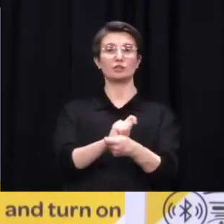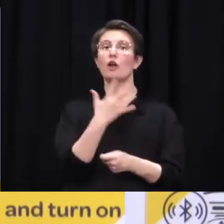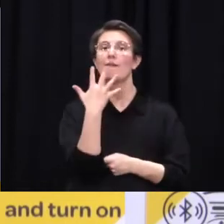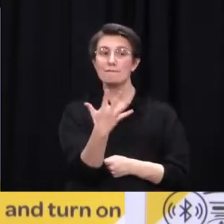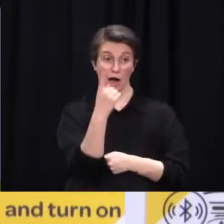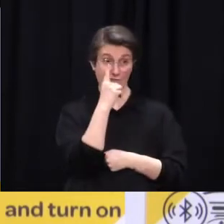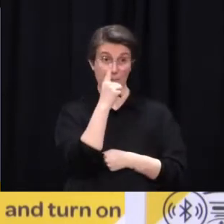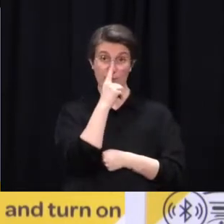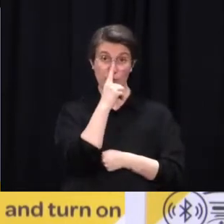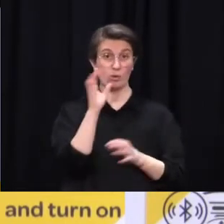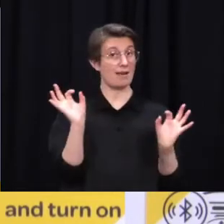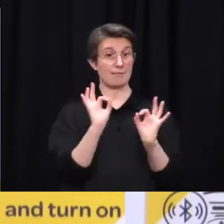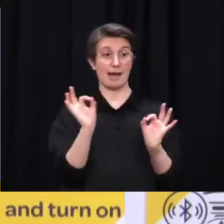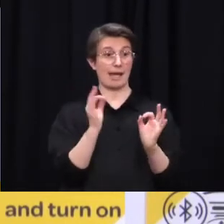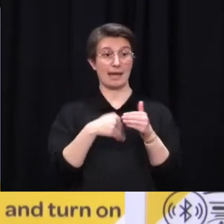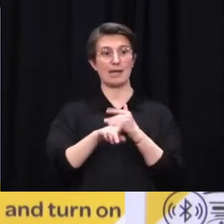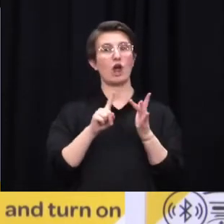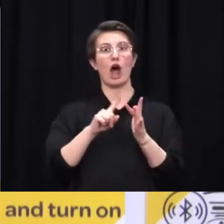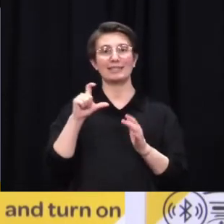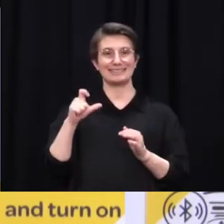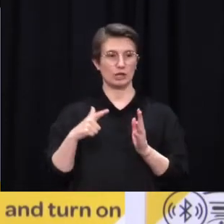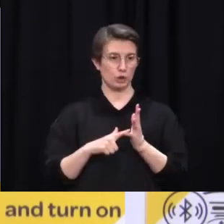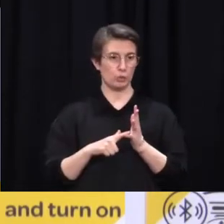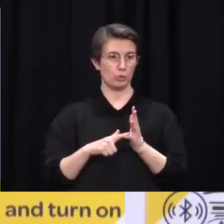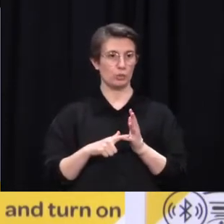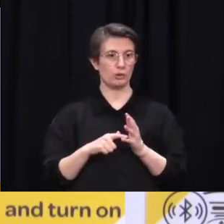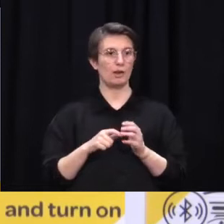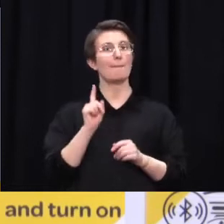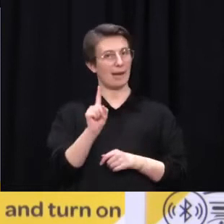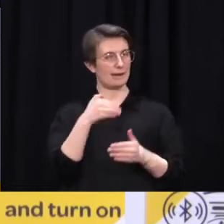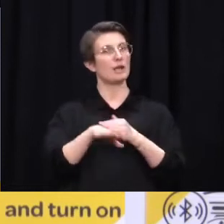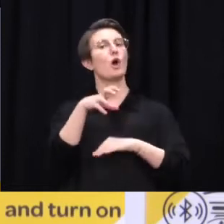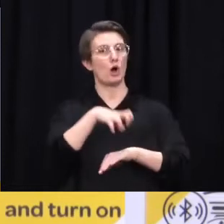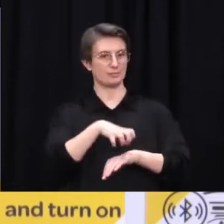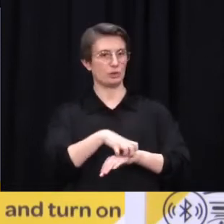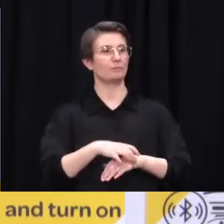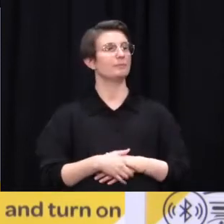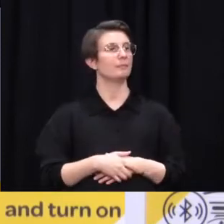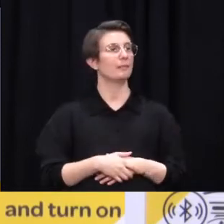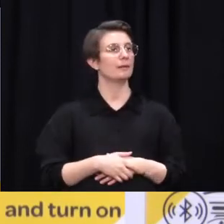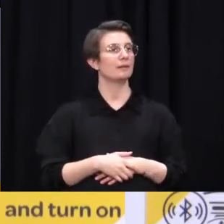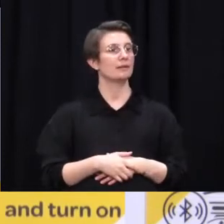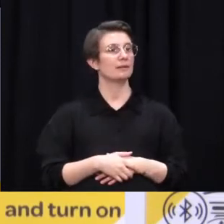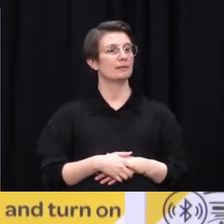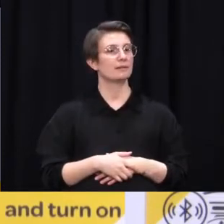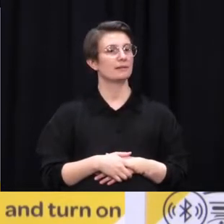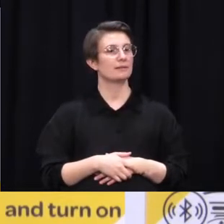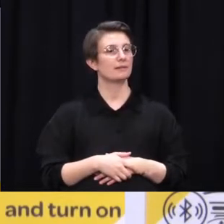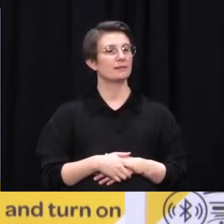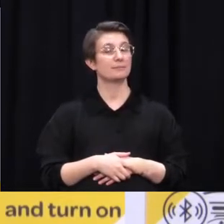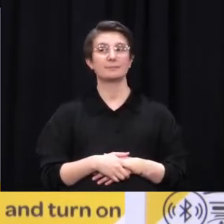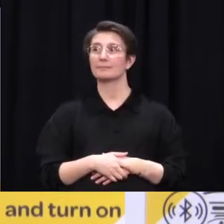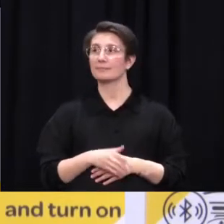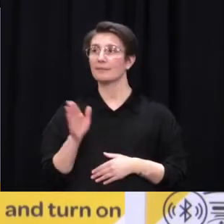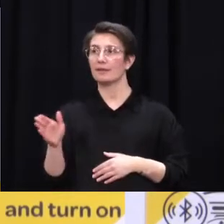Hopkins, do you have an update on the source investigation and how the virus might have leaked from MIQ? I can say that the source